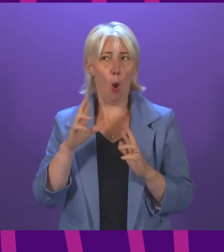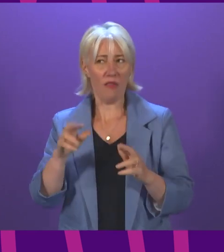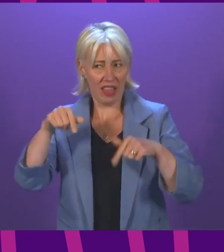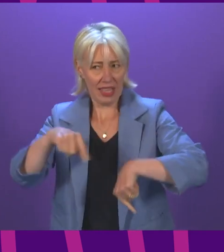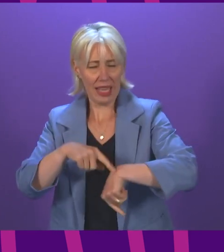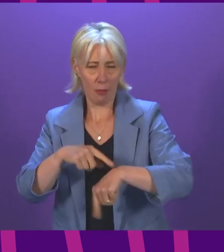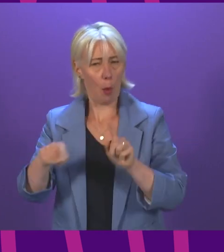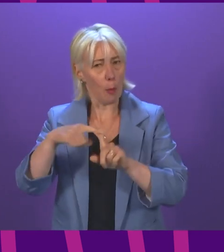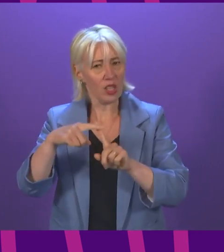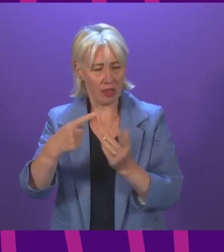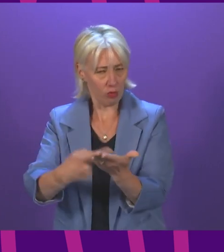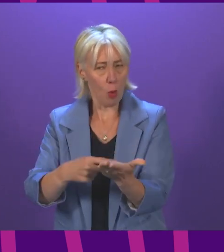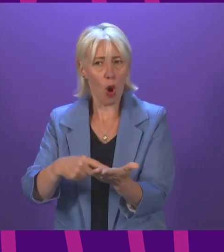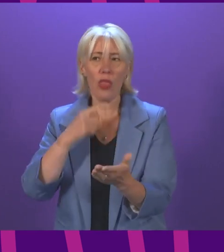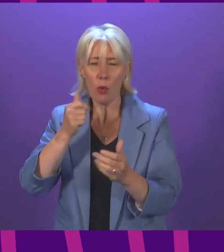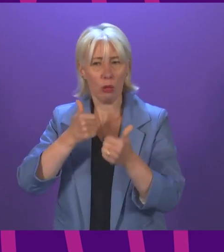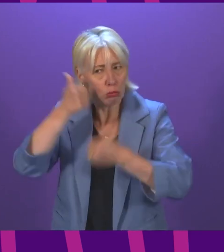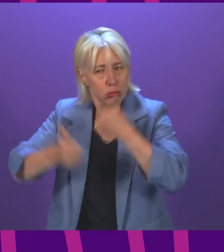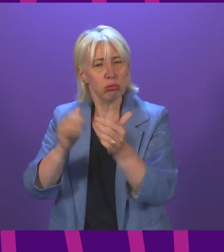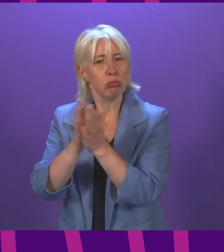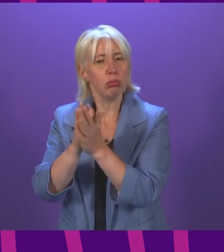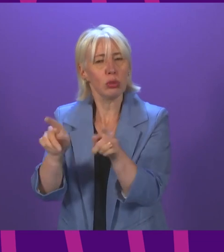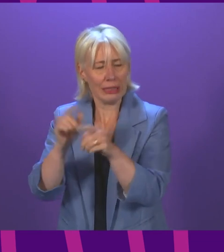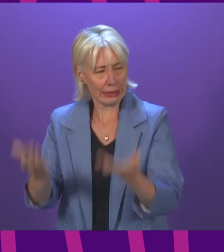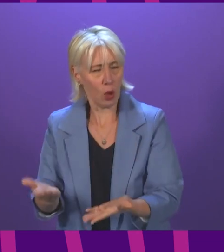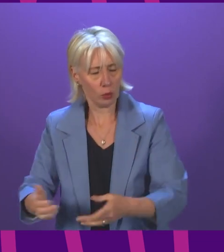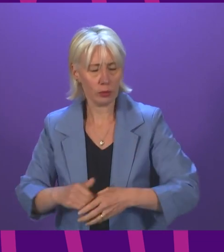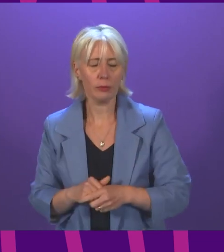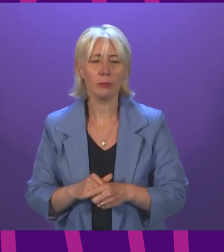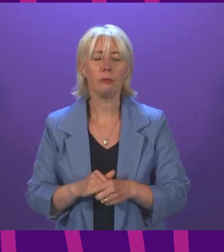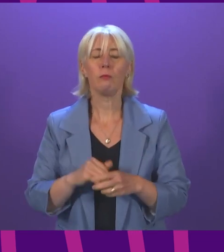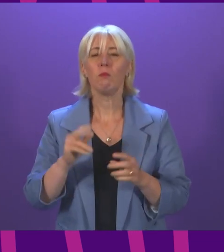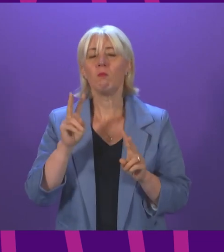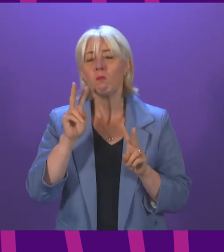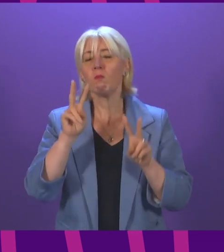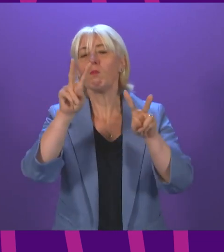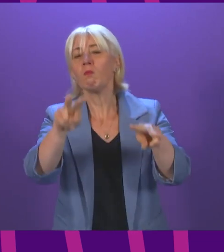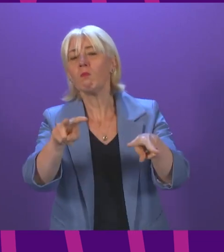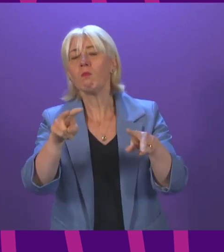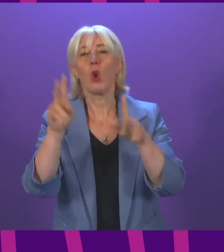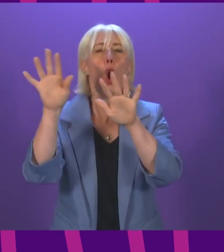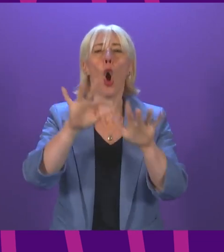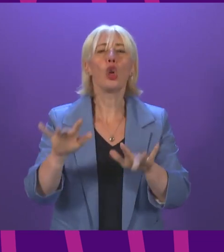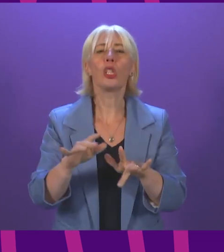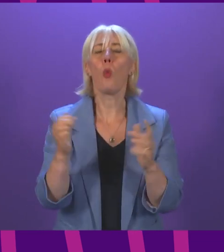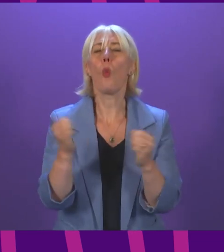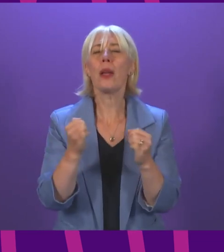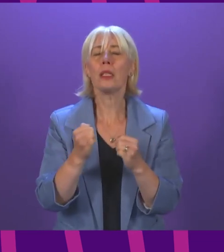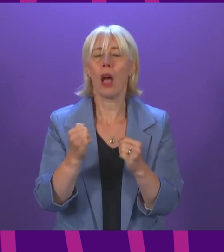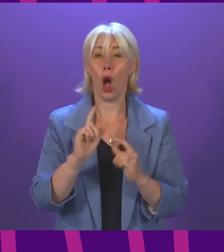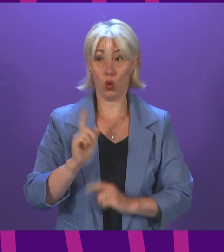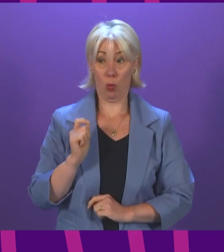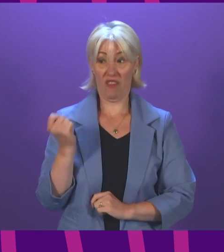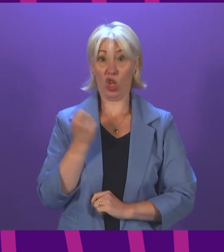relation to the vaccination programme. As we look ahead to the autumn and winter months, it is vital we build on our achievements